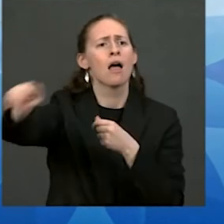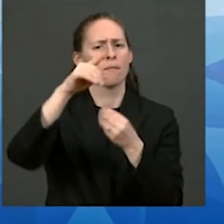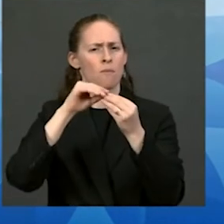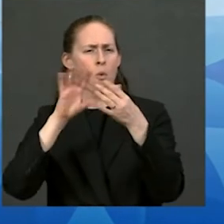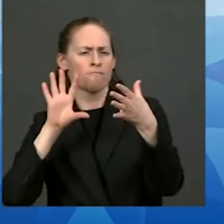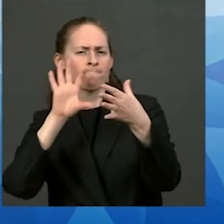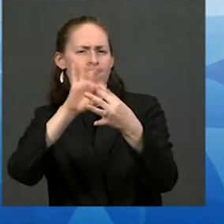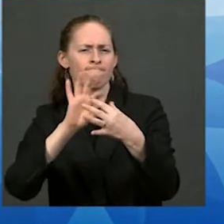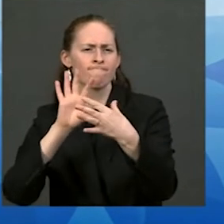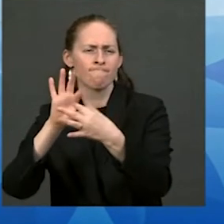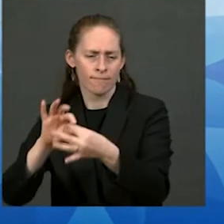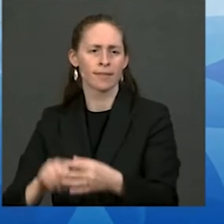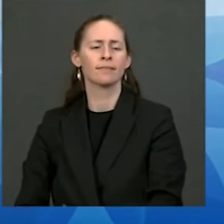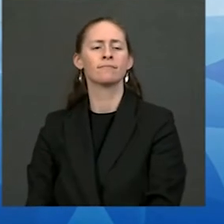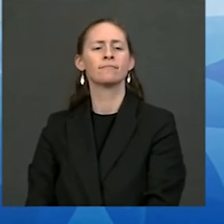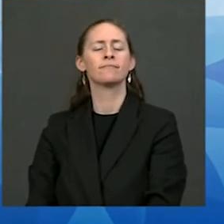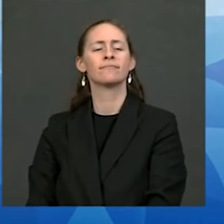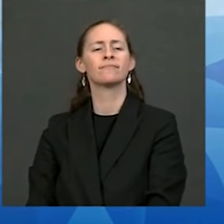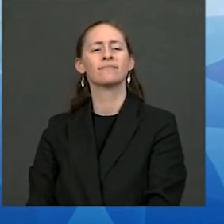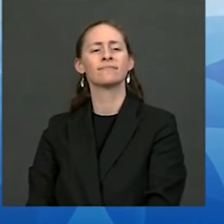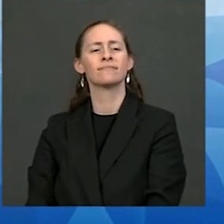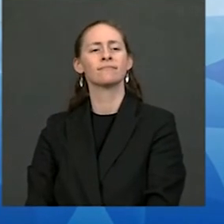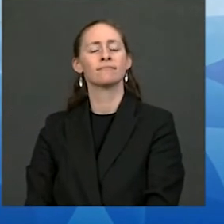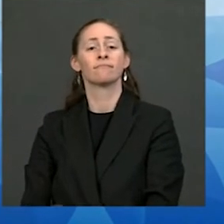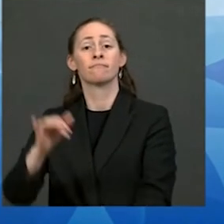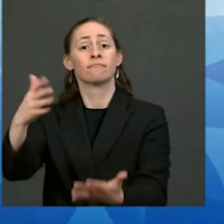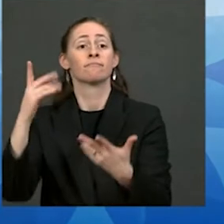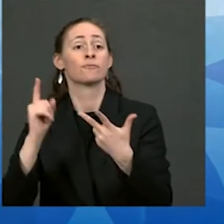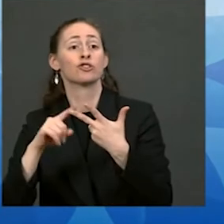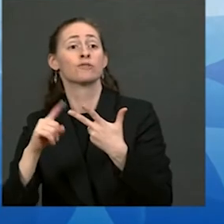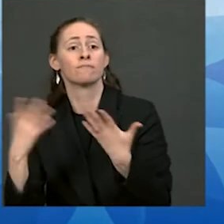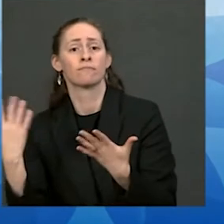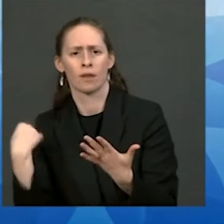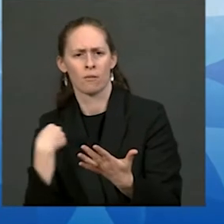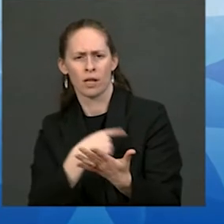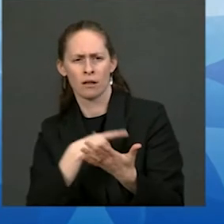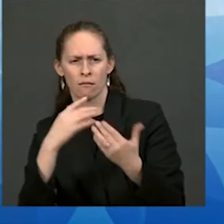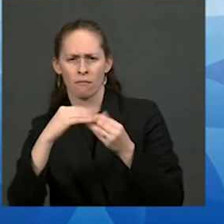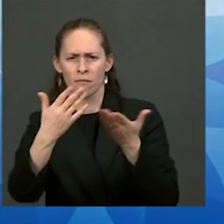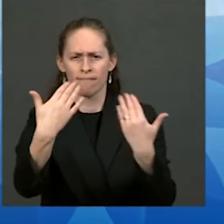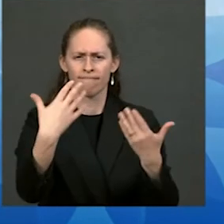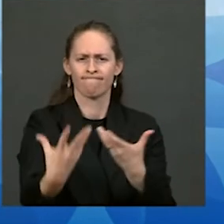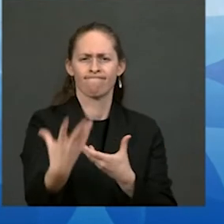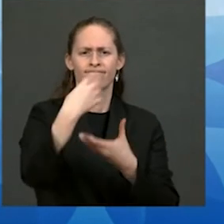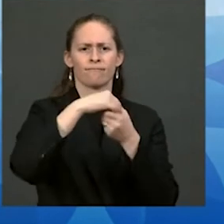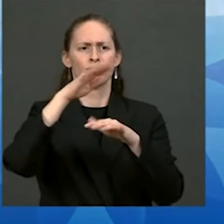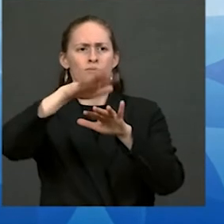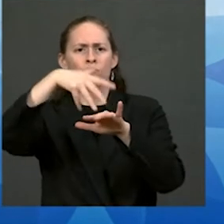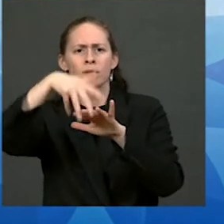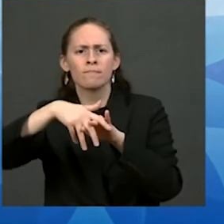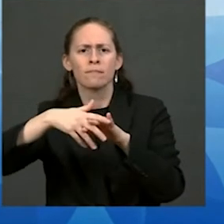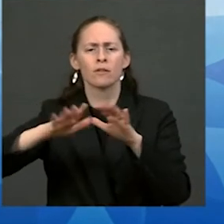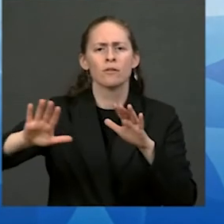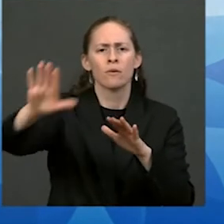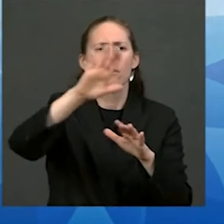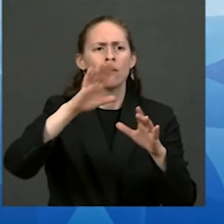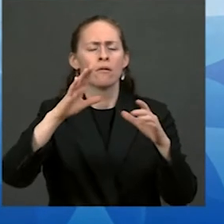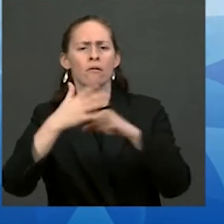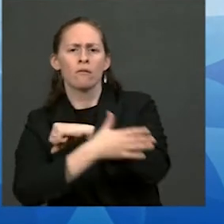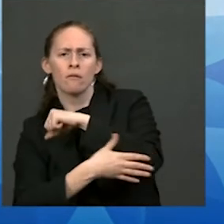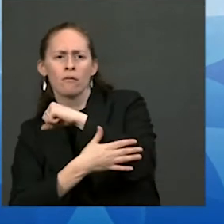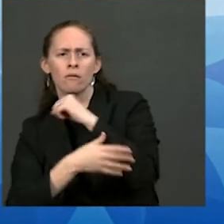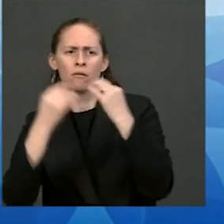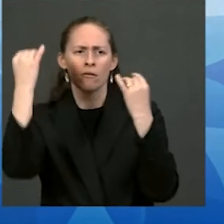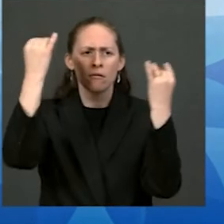to work with the tribes to comprehensively incorporate tribal tribal ecological knowledge into the federal government scientific